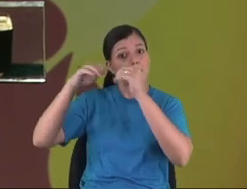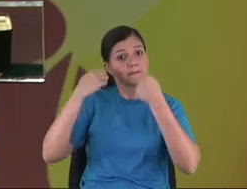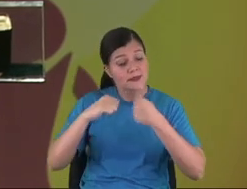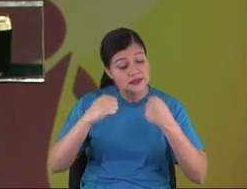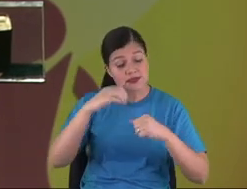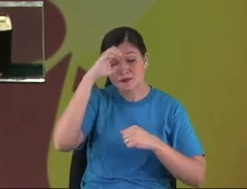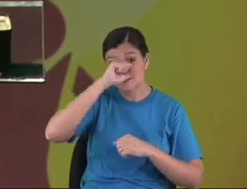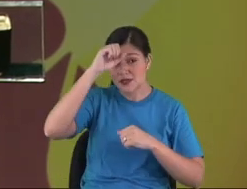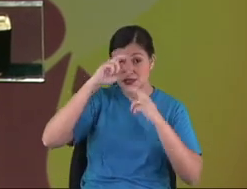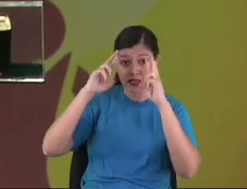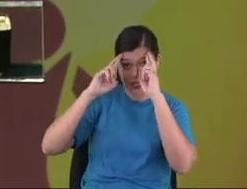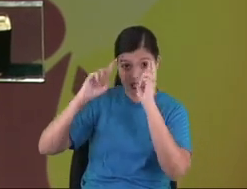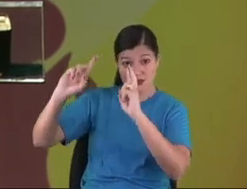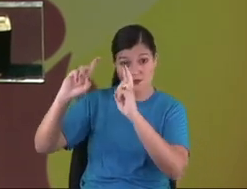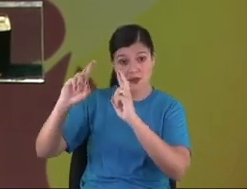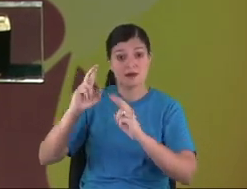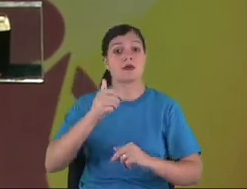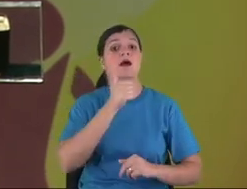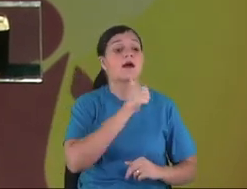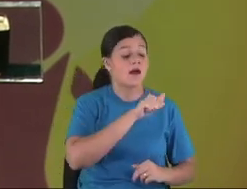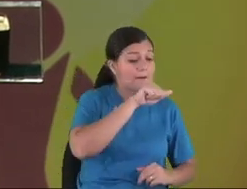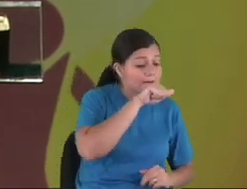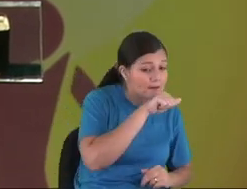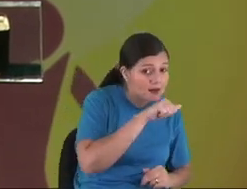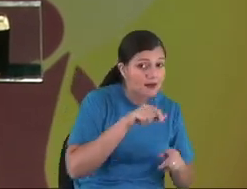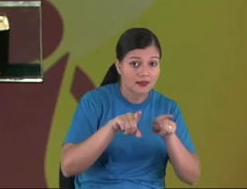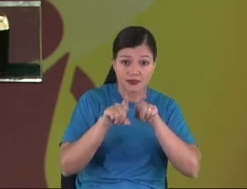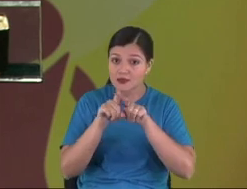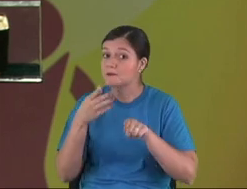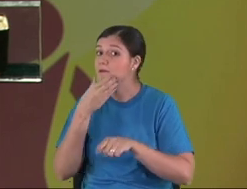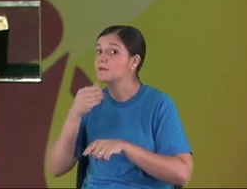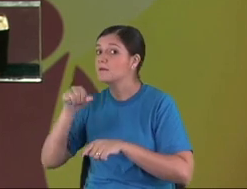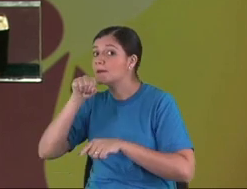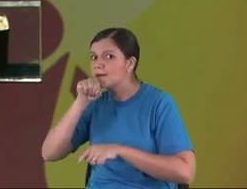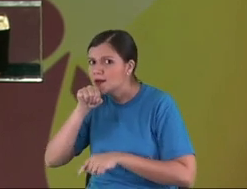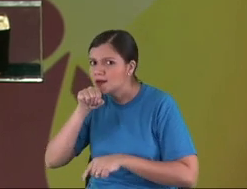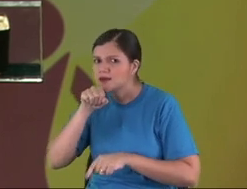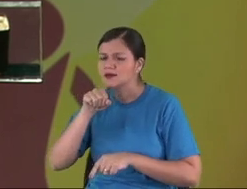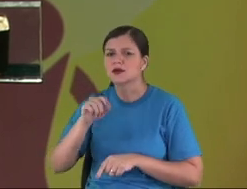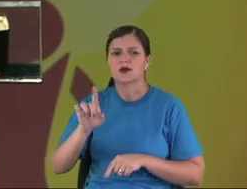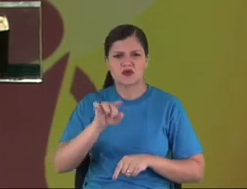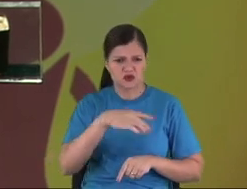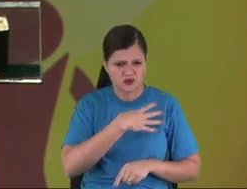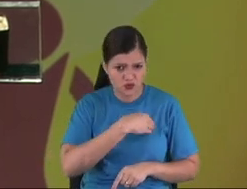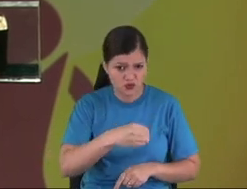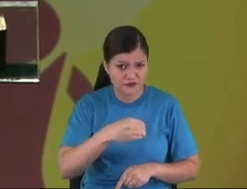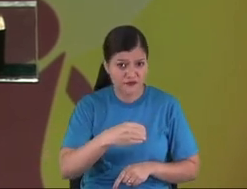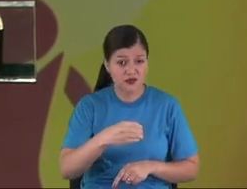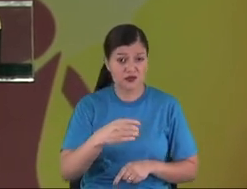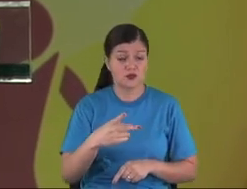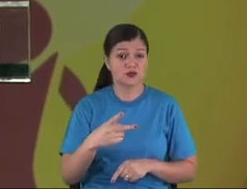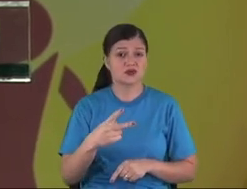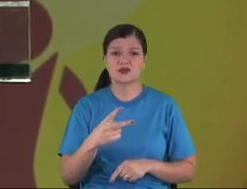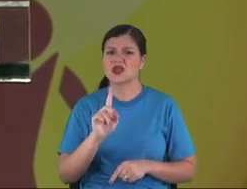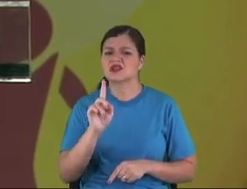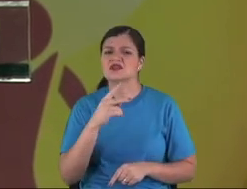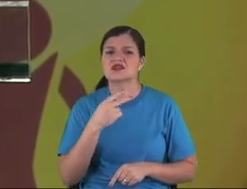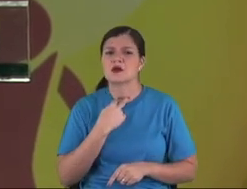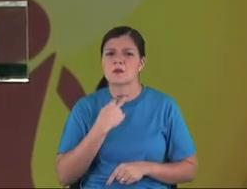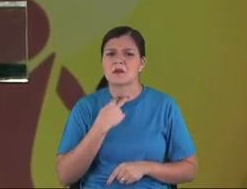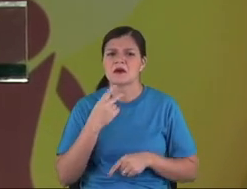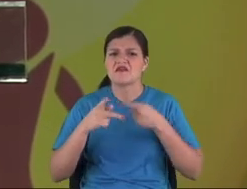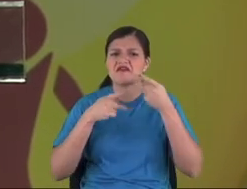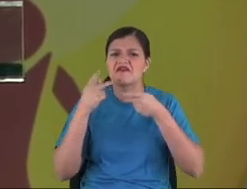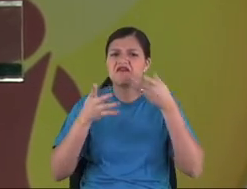respect the mom and you. Don't feel afraid about speaking, to speak,